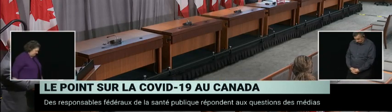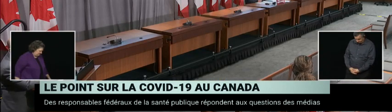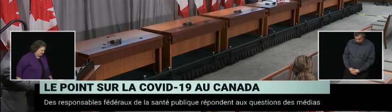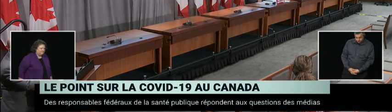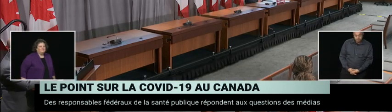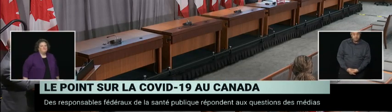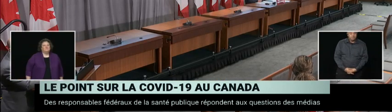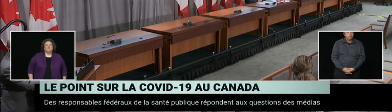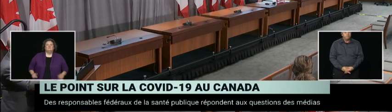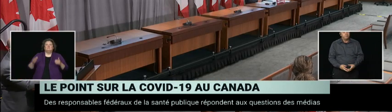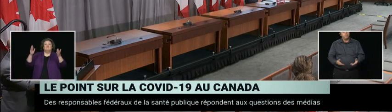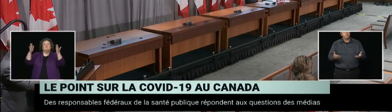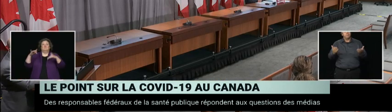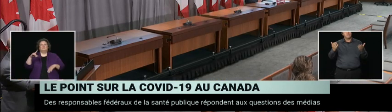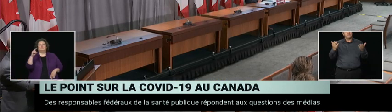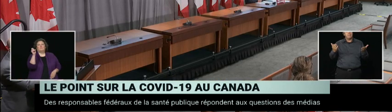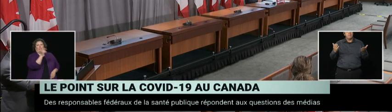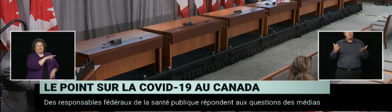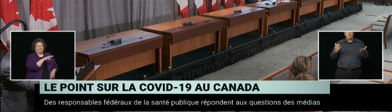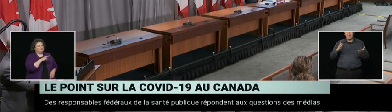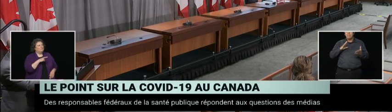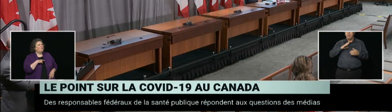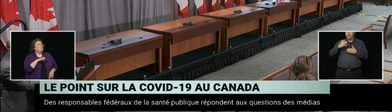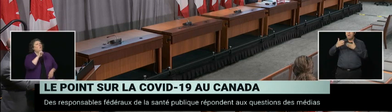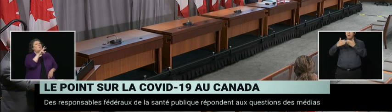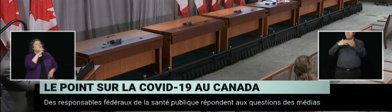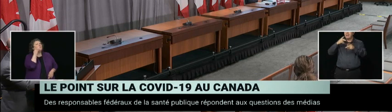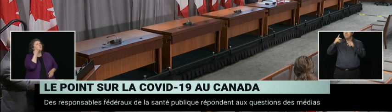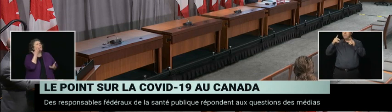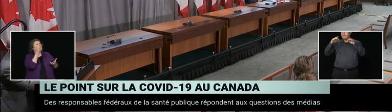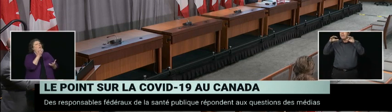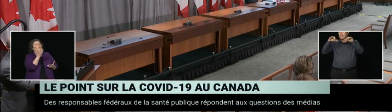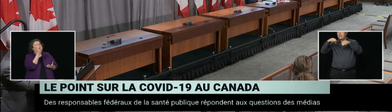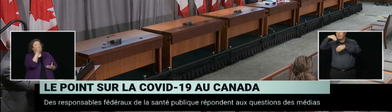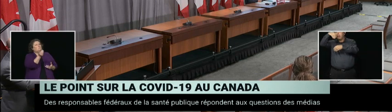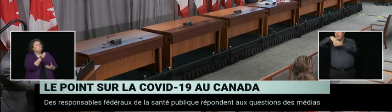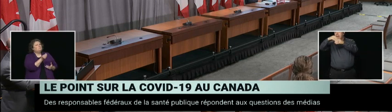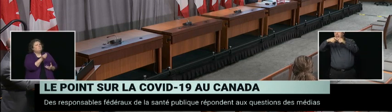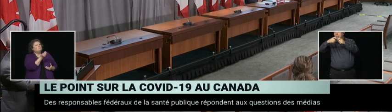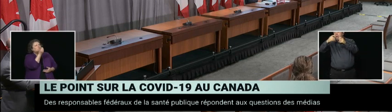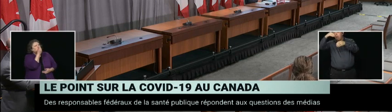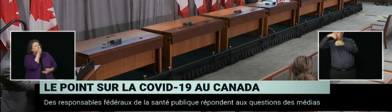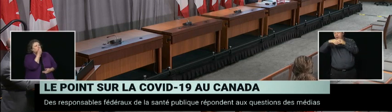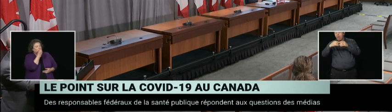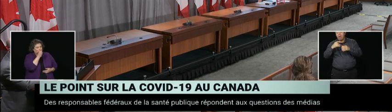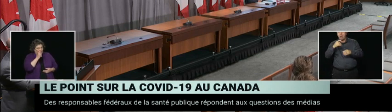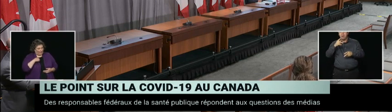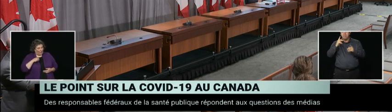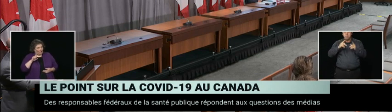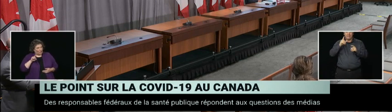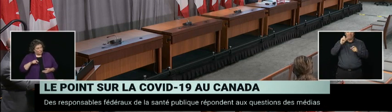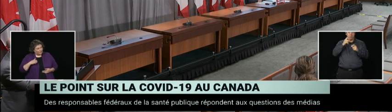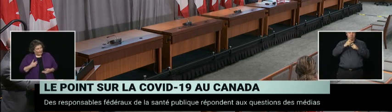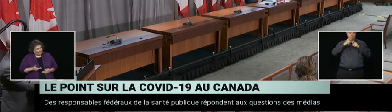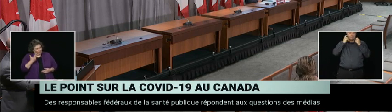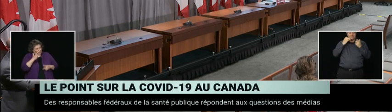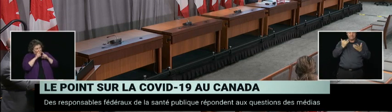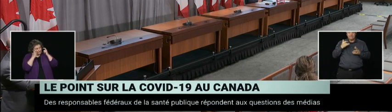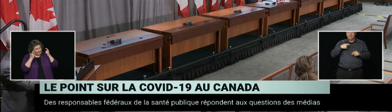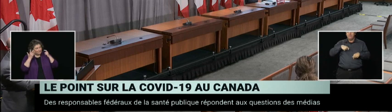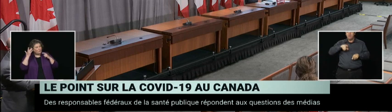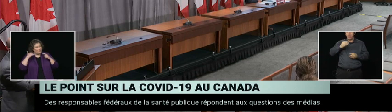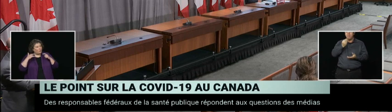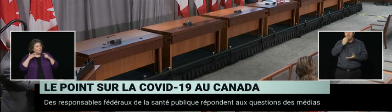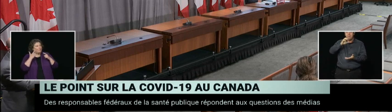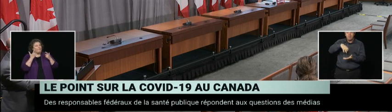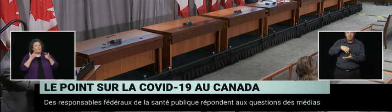cloth masks in my purse? I mean, do I have to take it off and then that mask is put into a sealed bag and that's it? Or can I keep putting